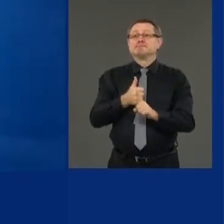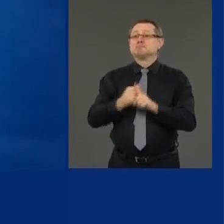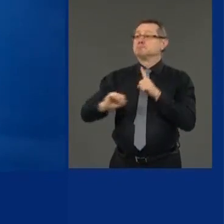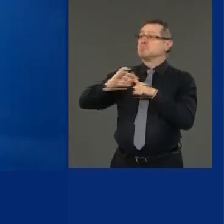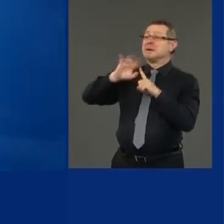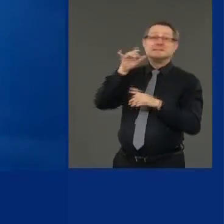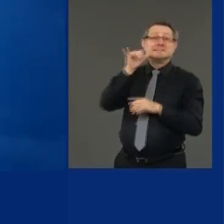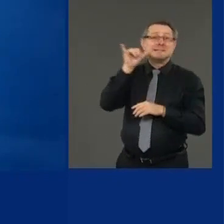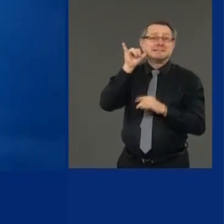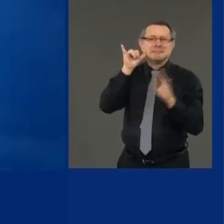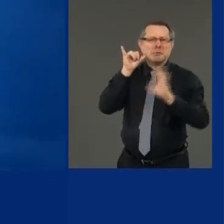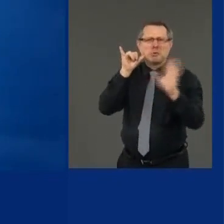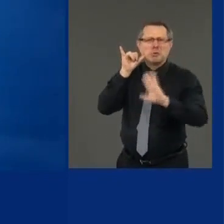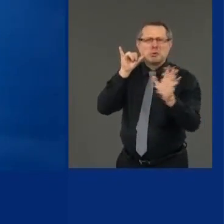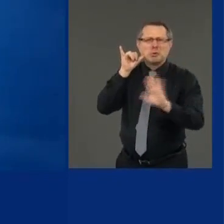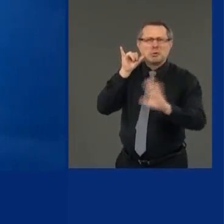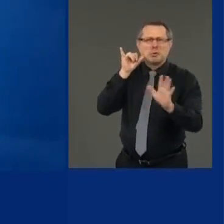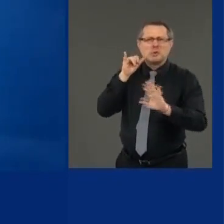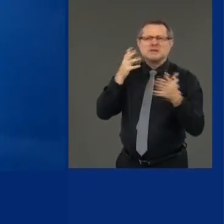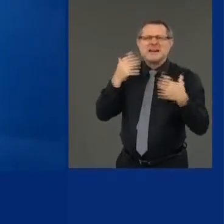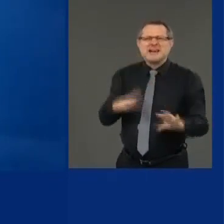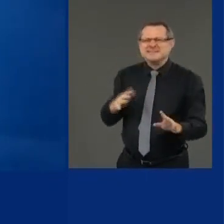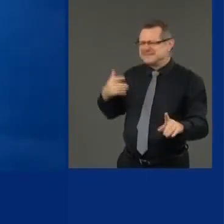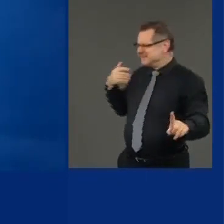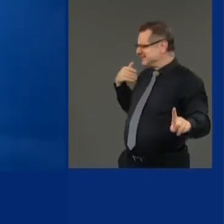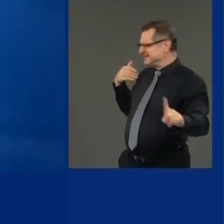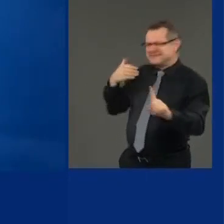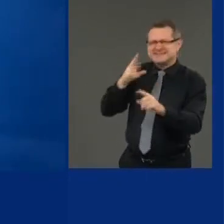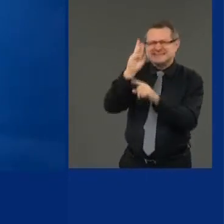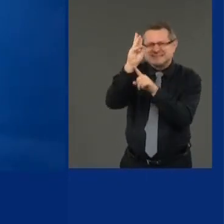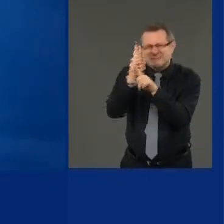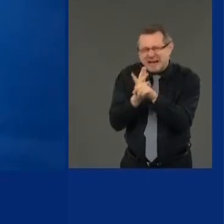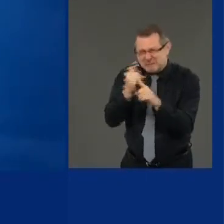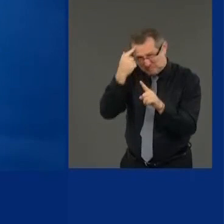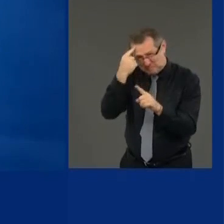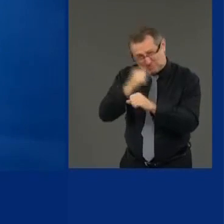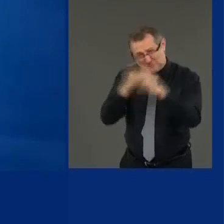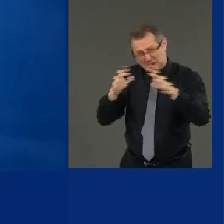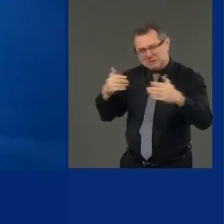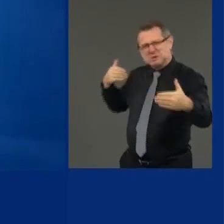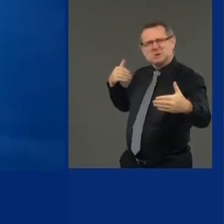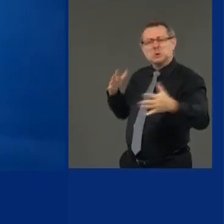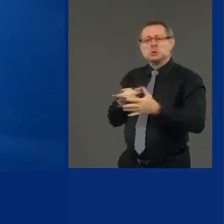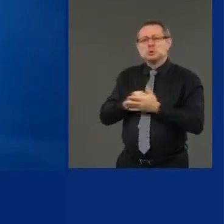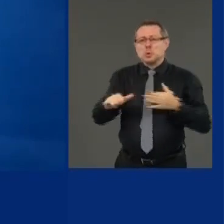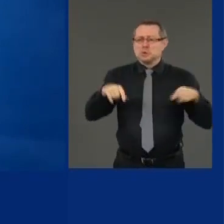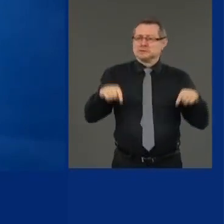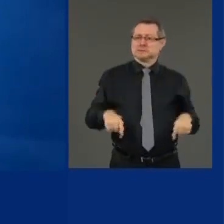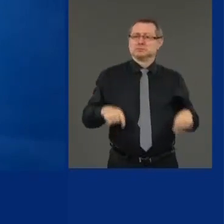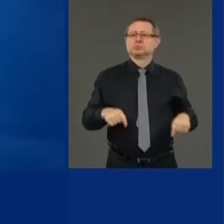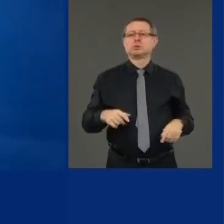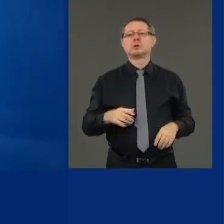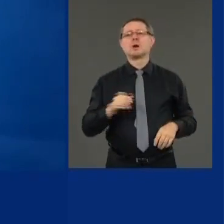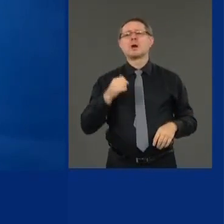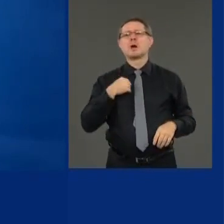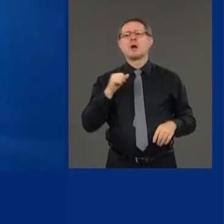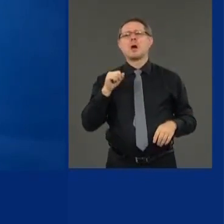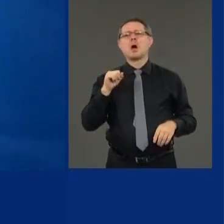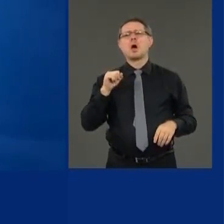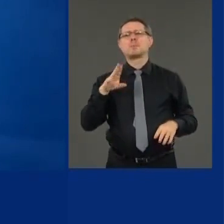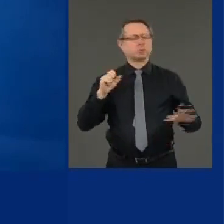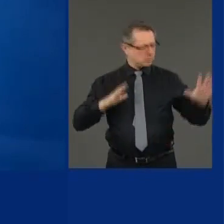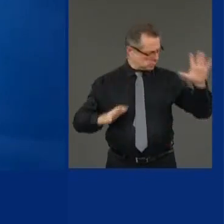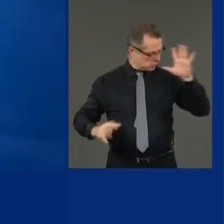It's been six months. In New York, we were ambushed. Virus came from Europe.